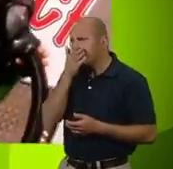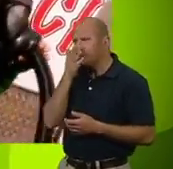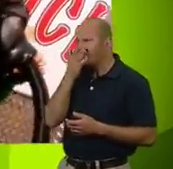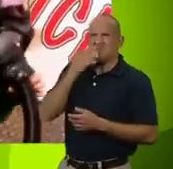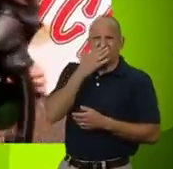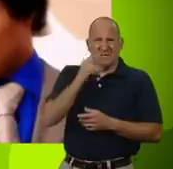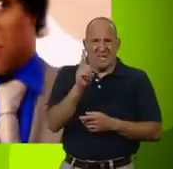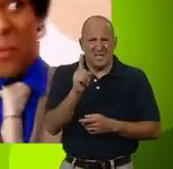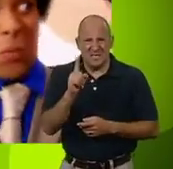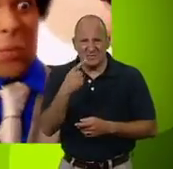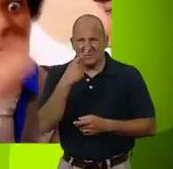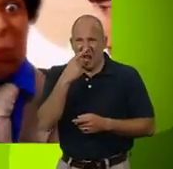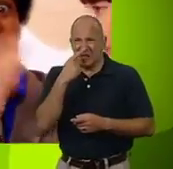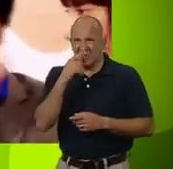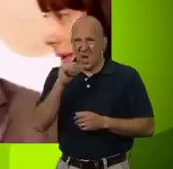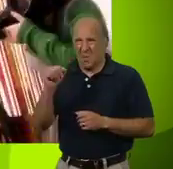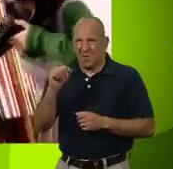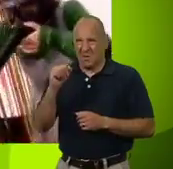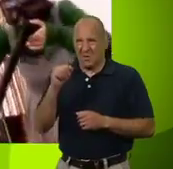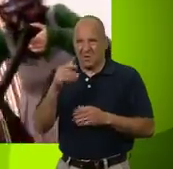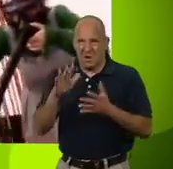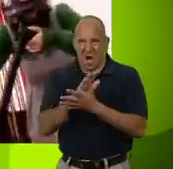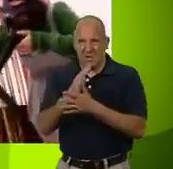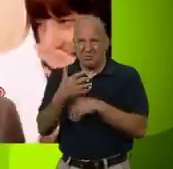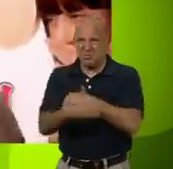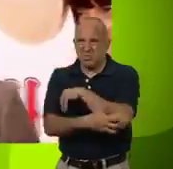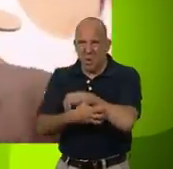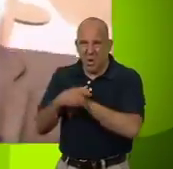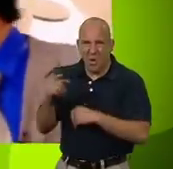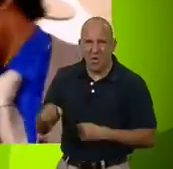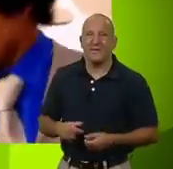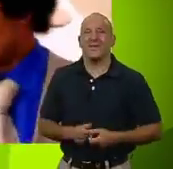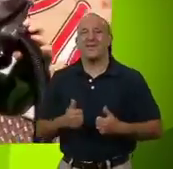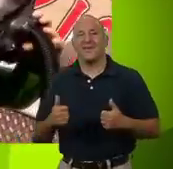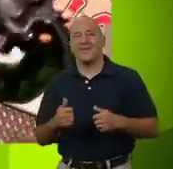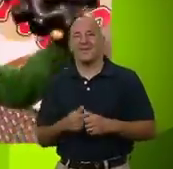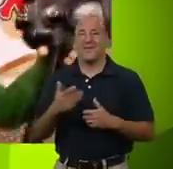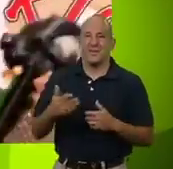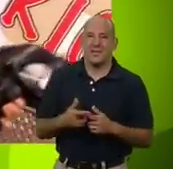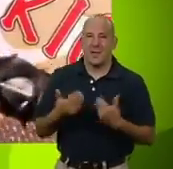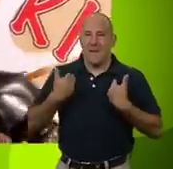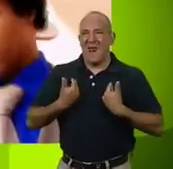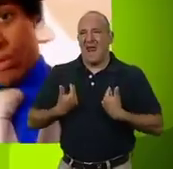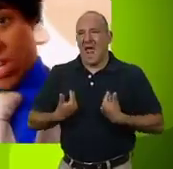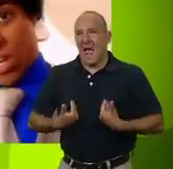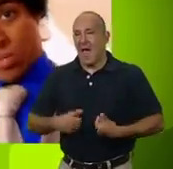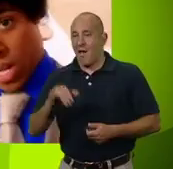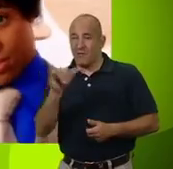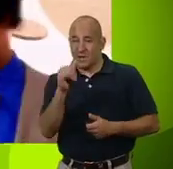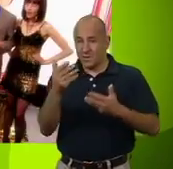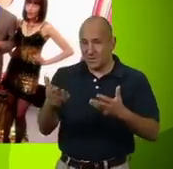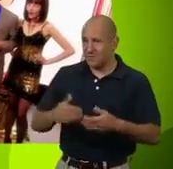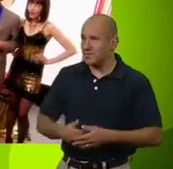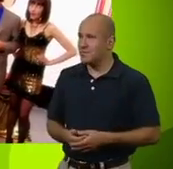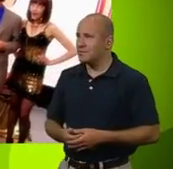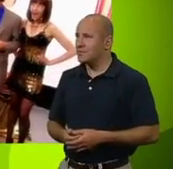What is that? Sounds like he lives in his own filth. Oh, Paul. Okay. Can the millionaire please reveal himself?